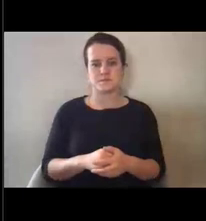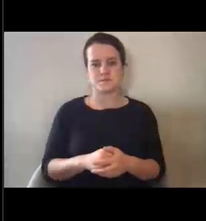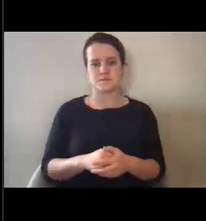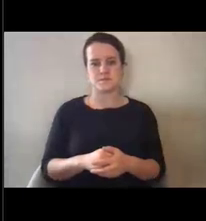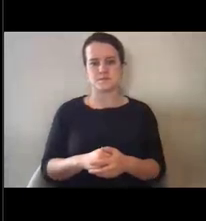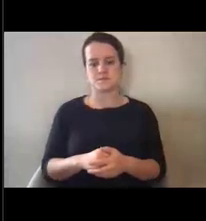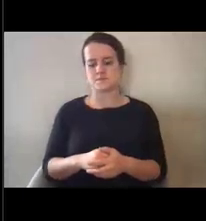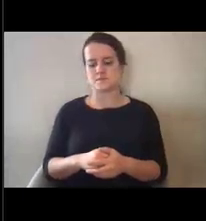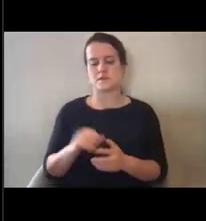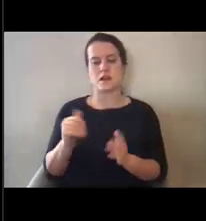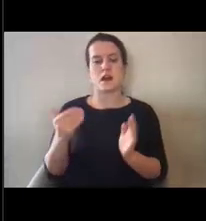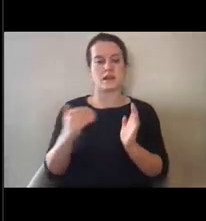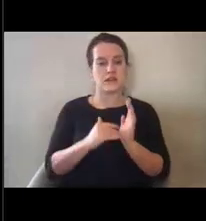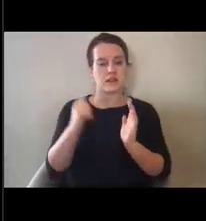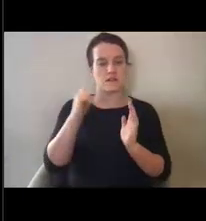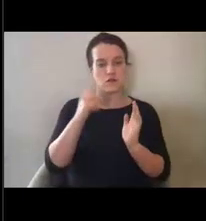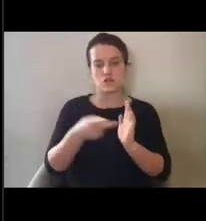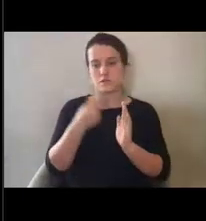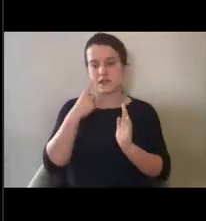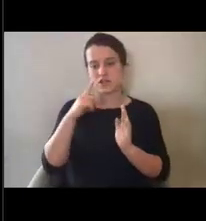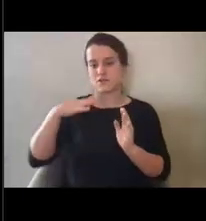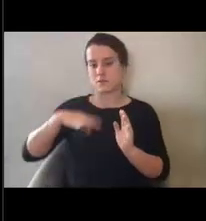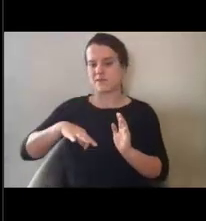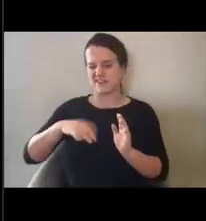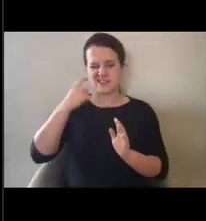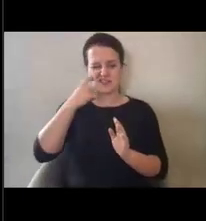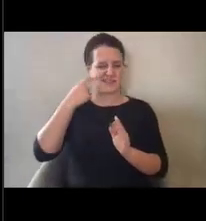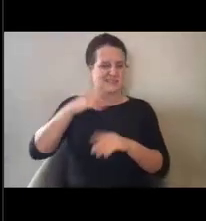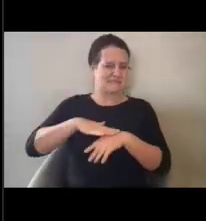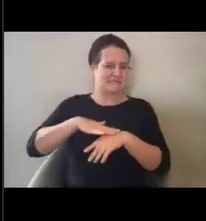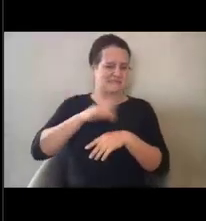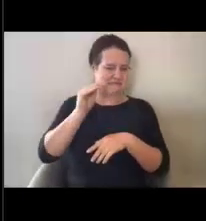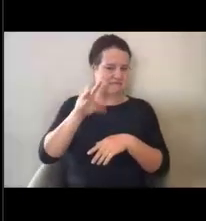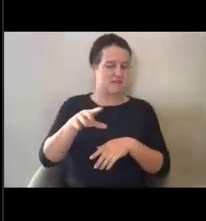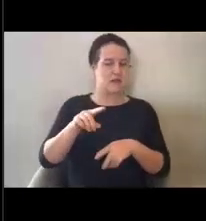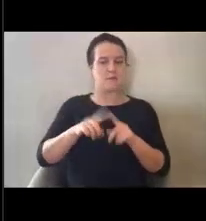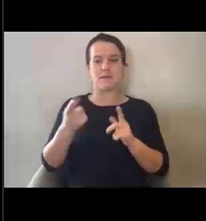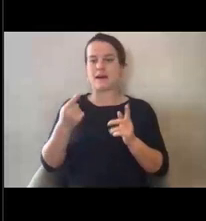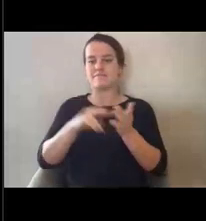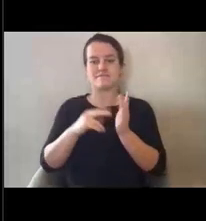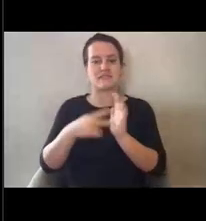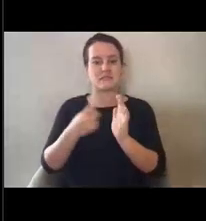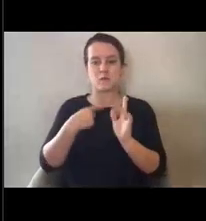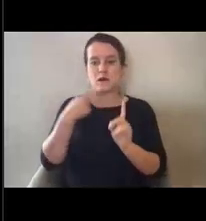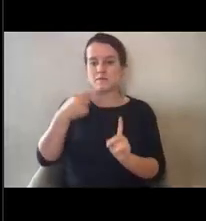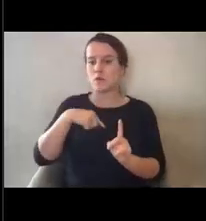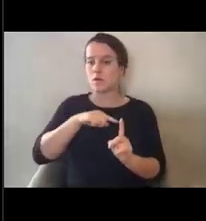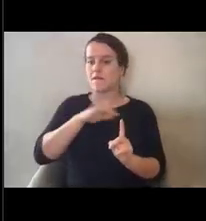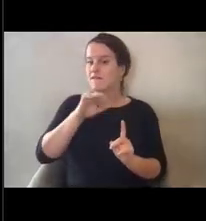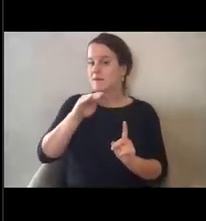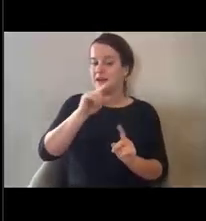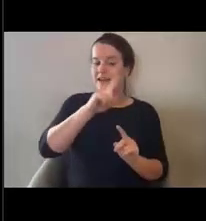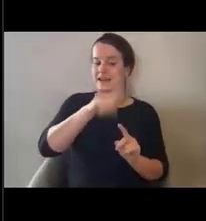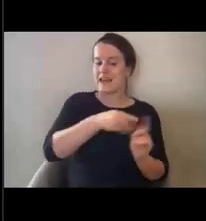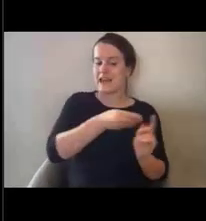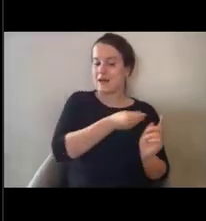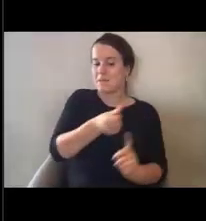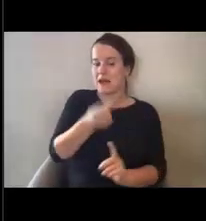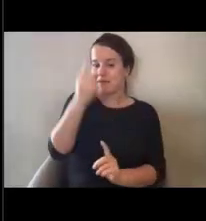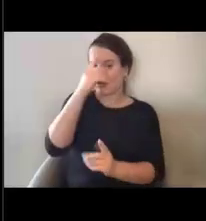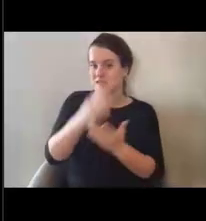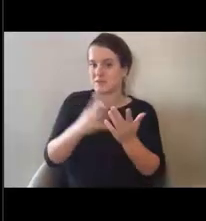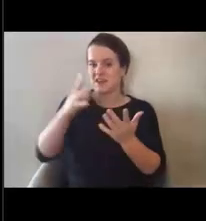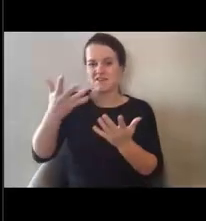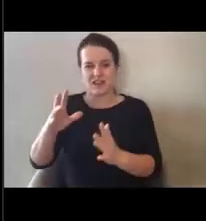And again, so duplication of benefits, I talked about this a little bit. This is basically just that FEMA needs to make sure it does not provide funding for any